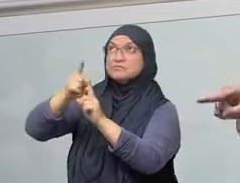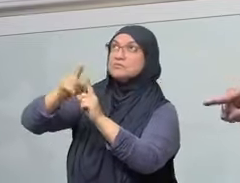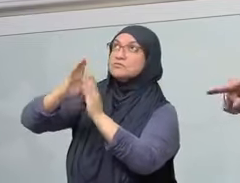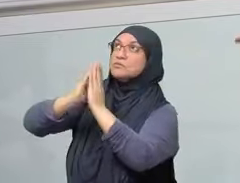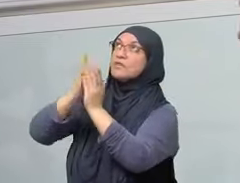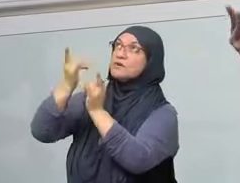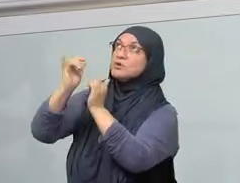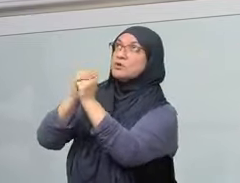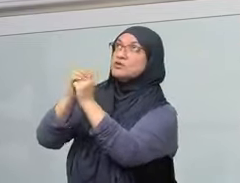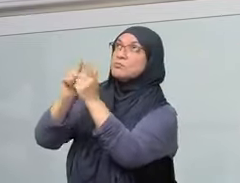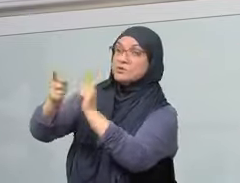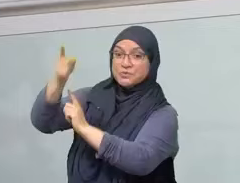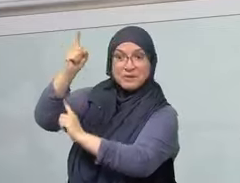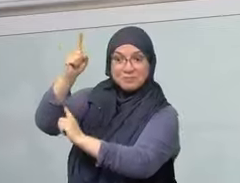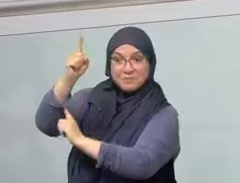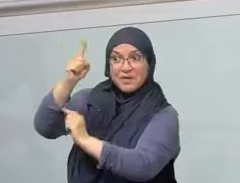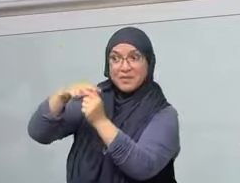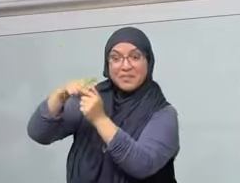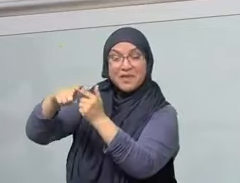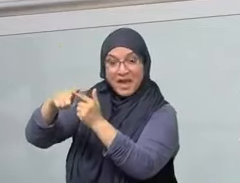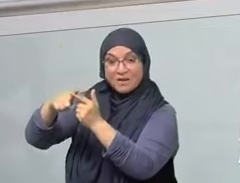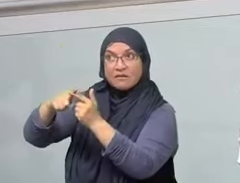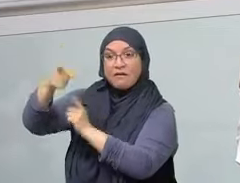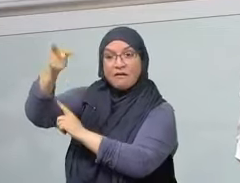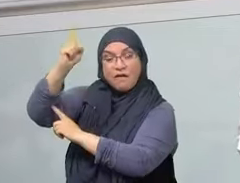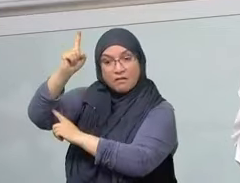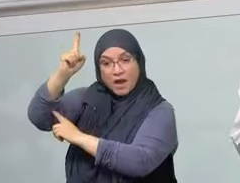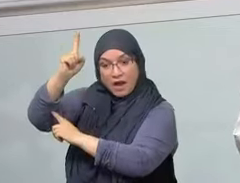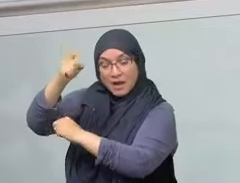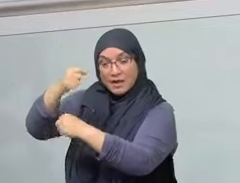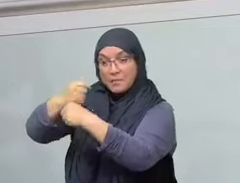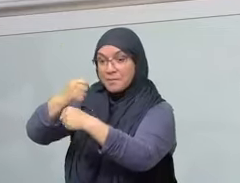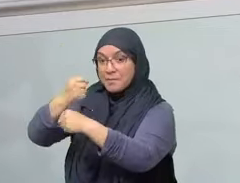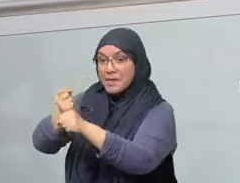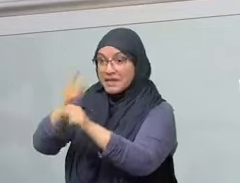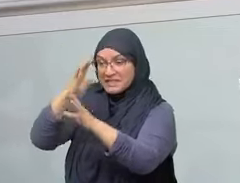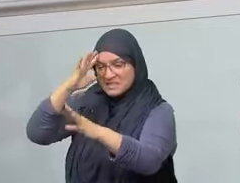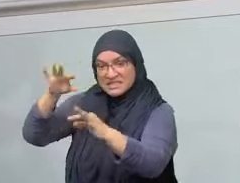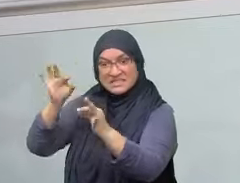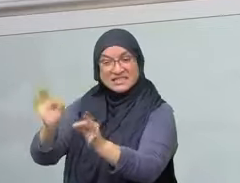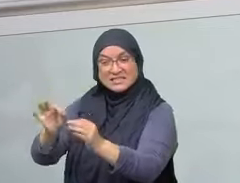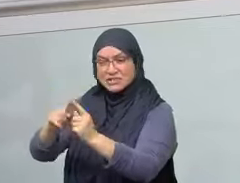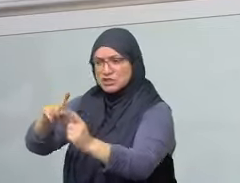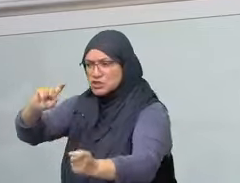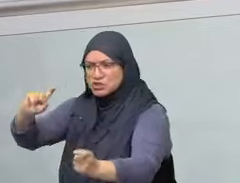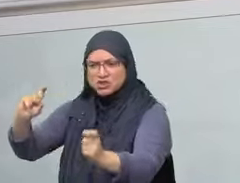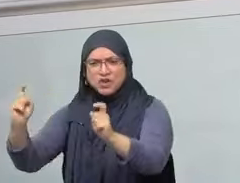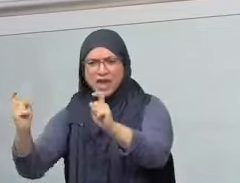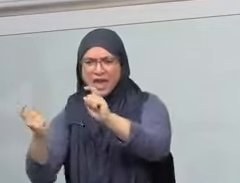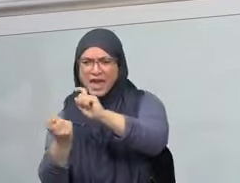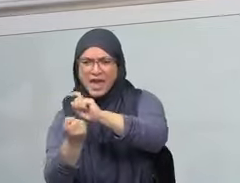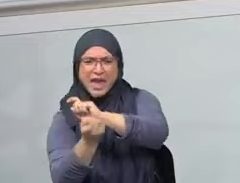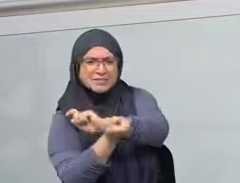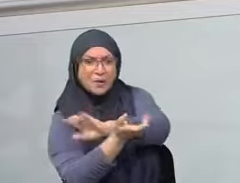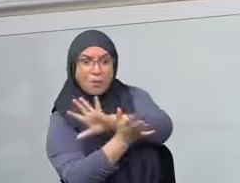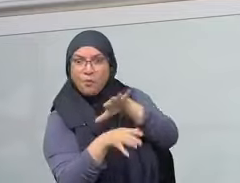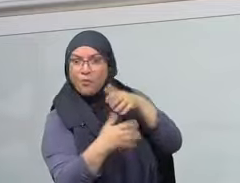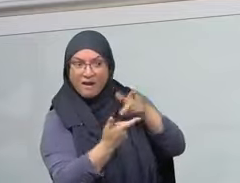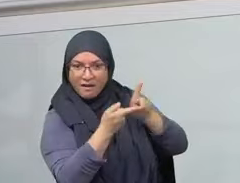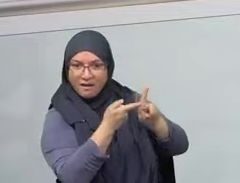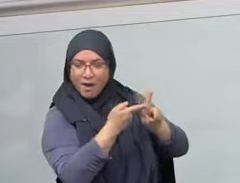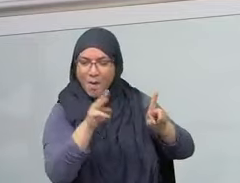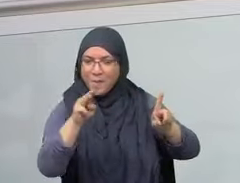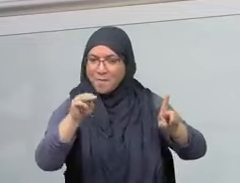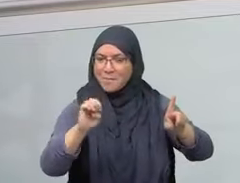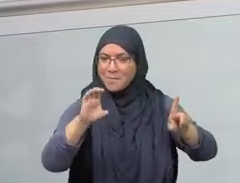-Madina to Al-Quds just to pray two rak'as. And we know the place of the Sunnah of the Prophet sallallahu alayhi wasallam in the heart of Abdullah ibn Umar